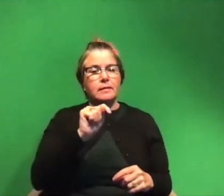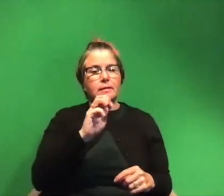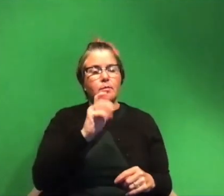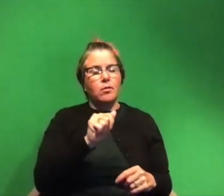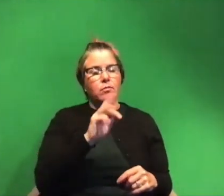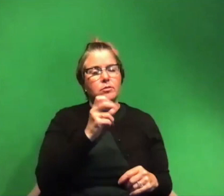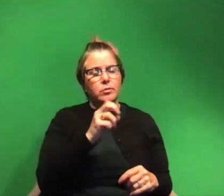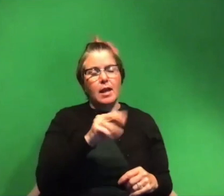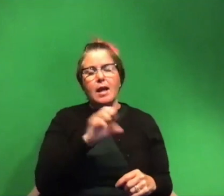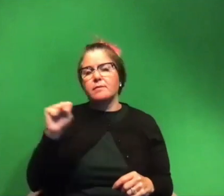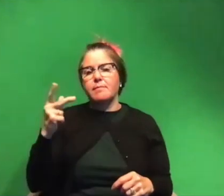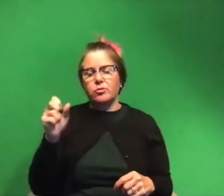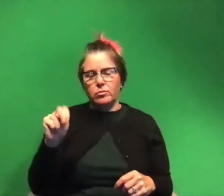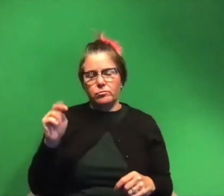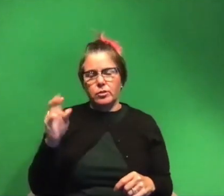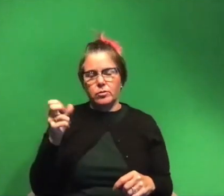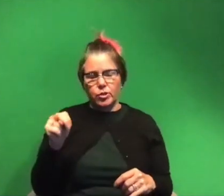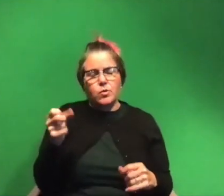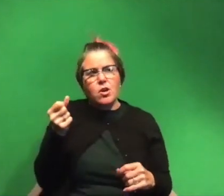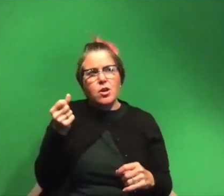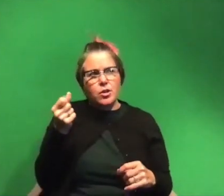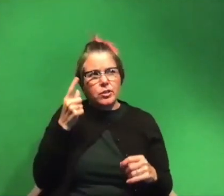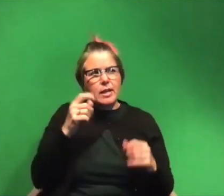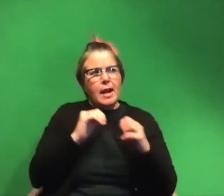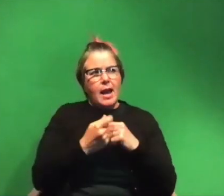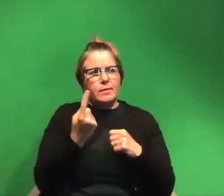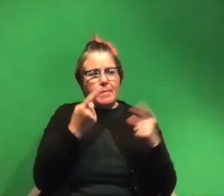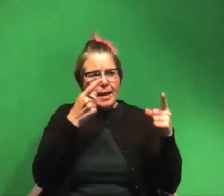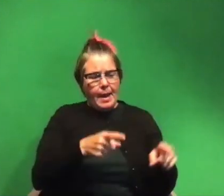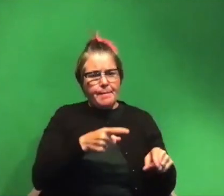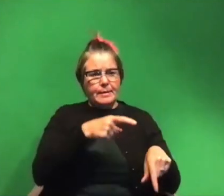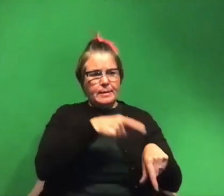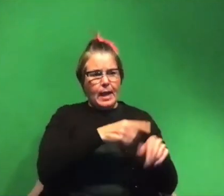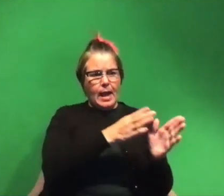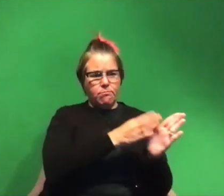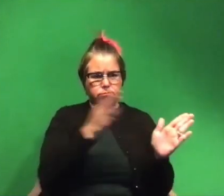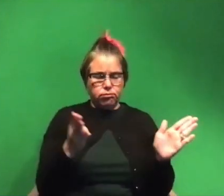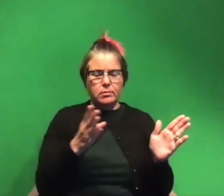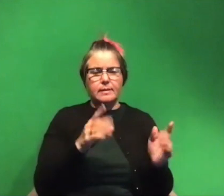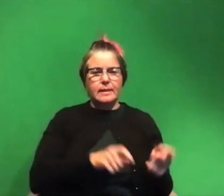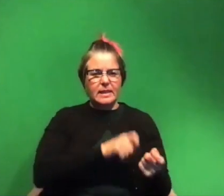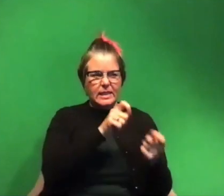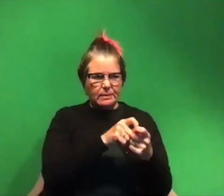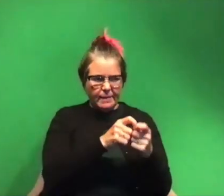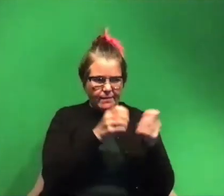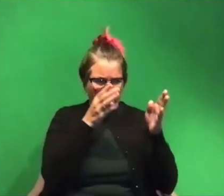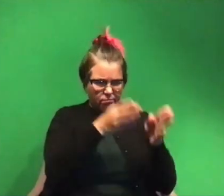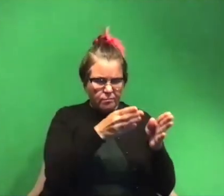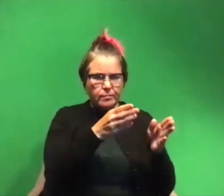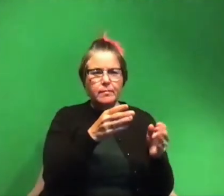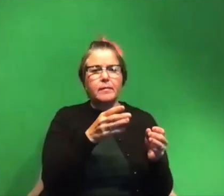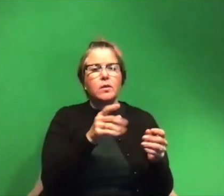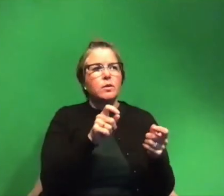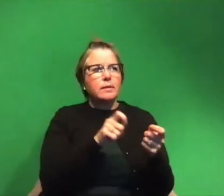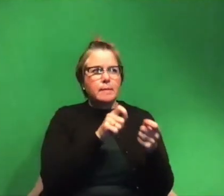spatial resolution so understanding how something happens over the course of time and how specific you want to be about at what